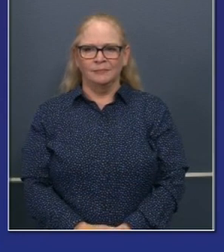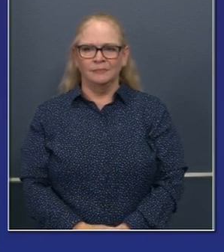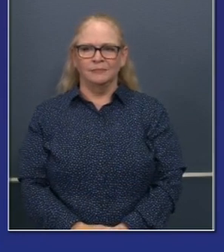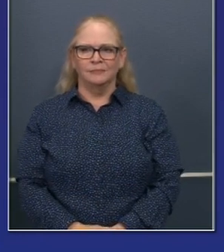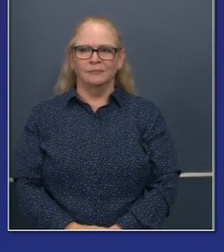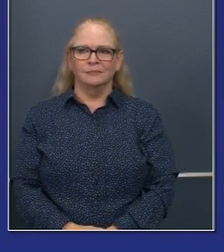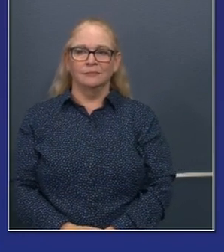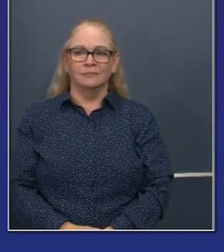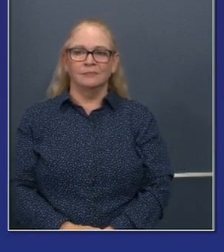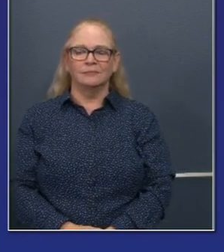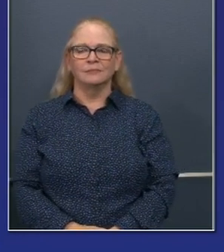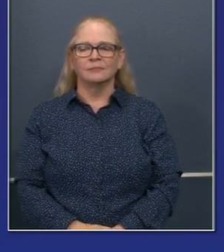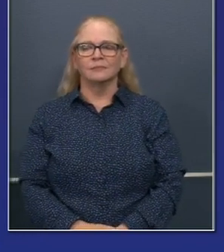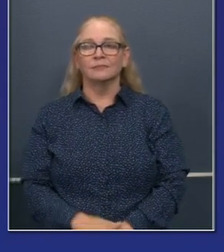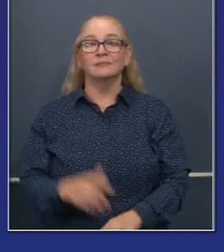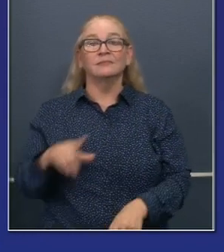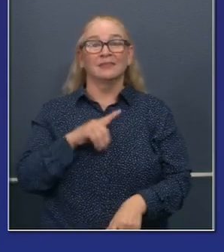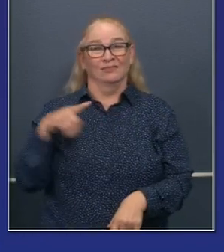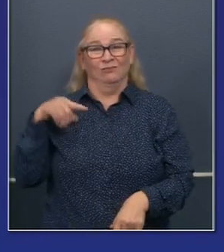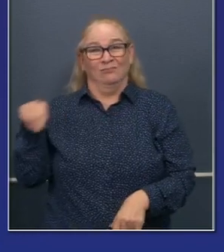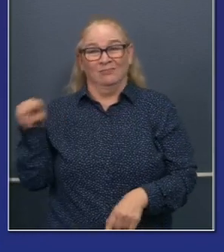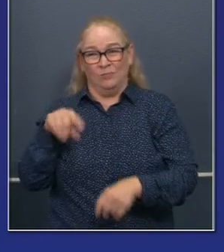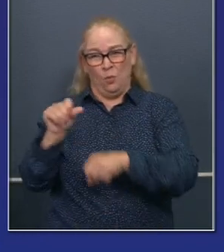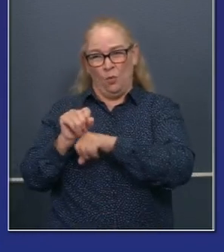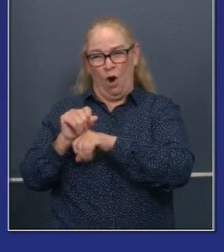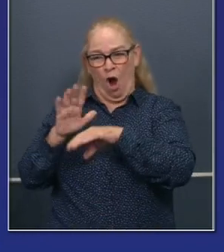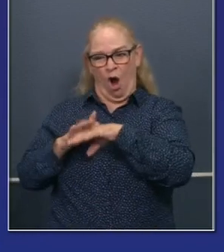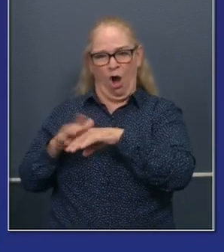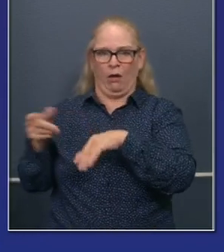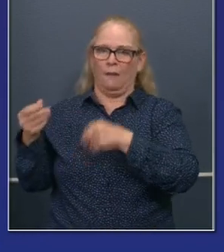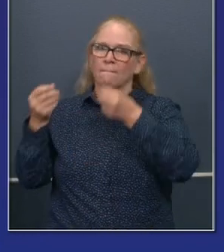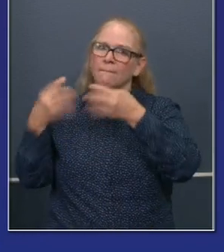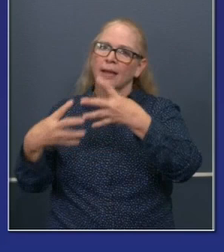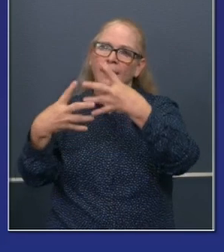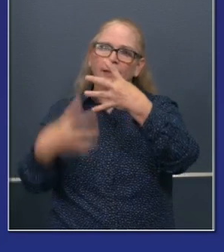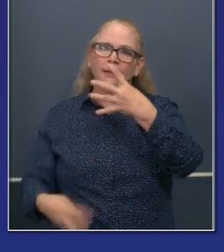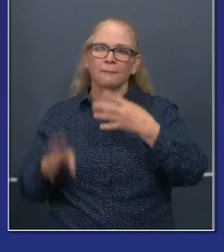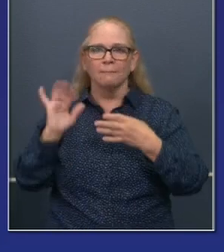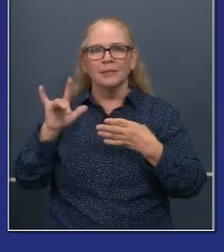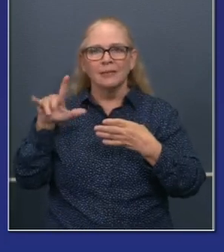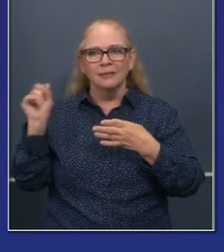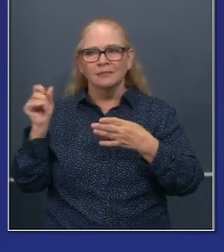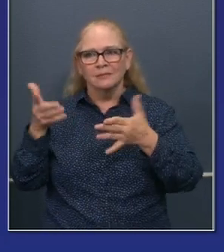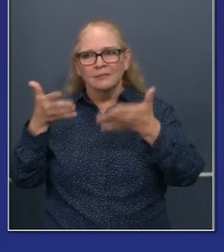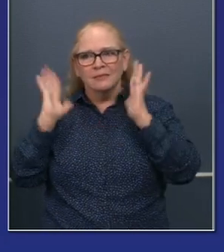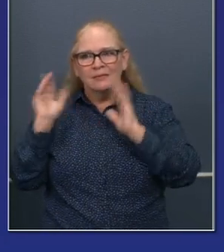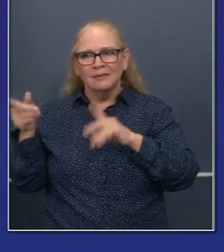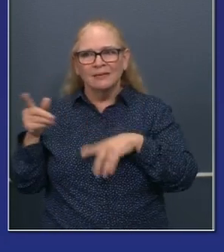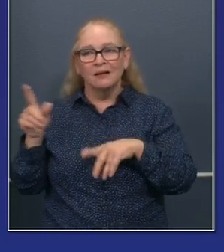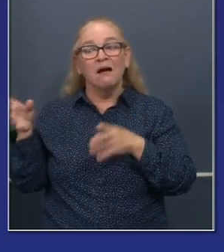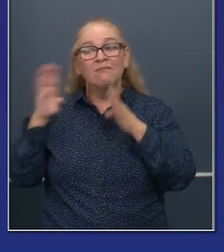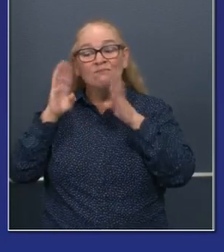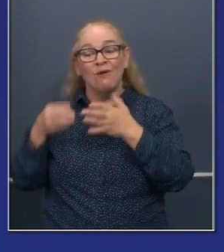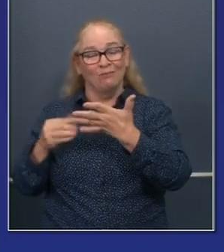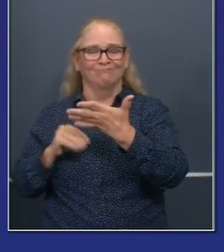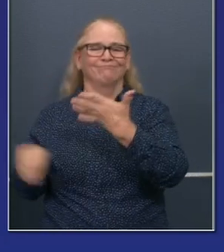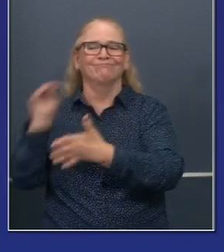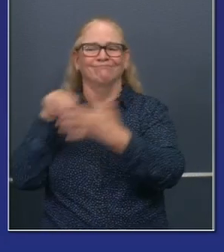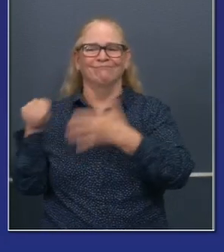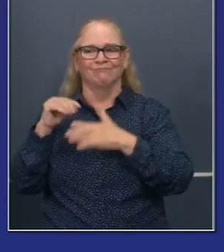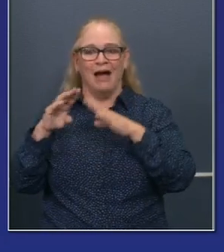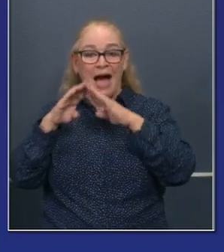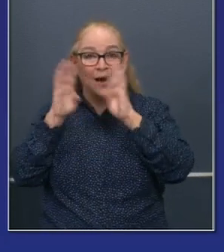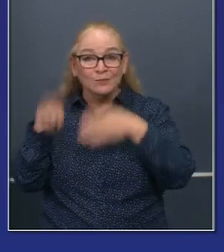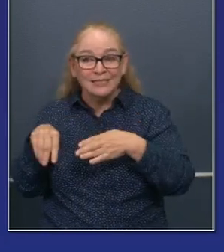to thank him, the pro tem among others that have bills on moving housing production, which just simply means, you know, get housing built